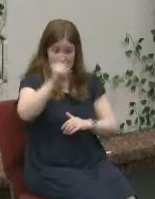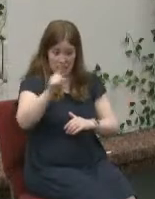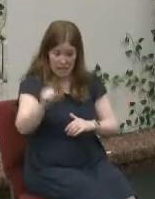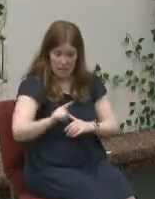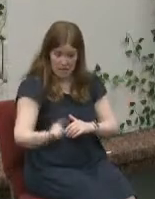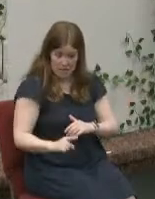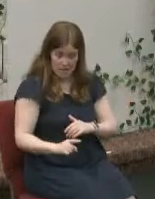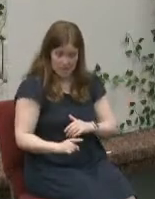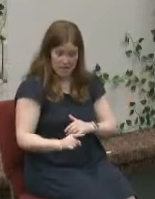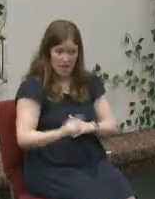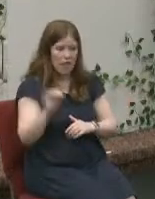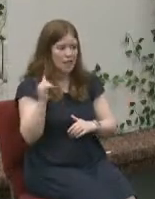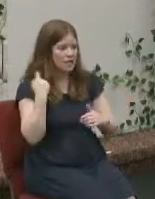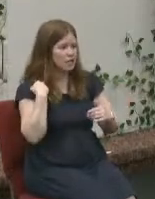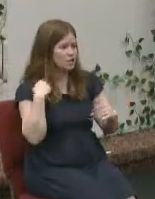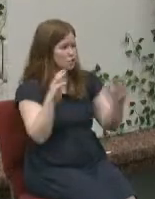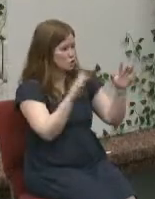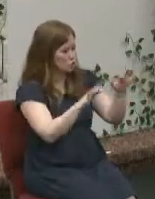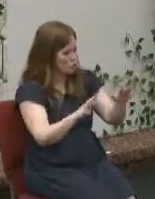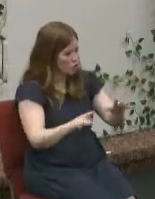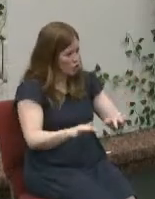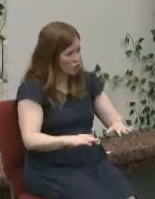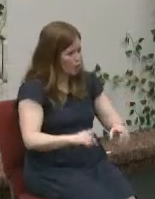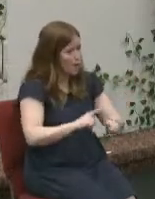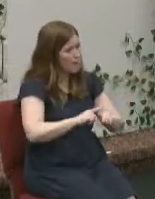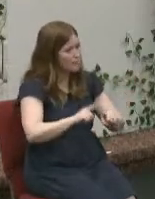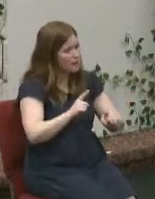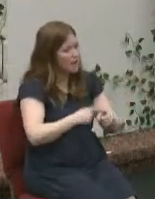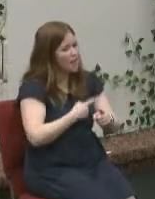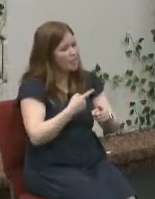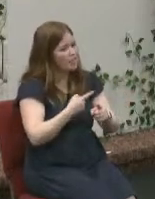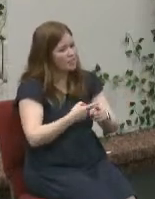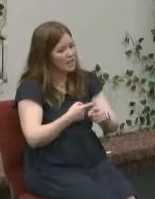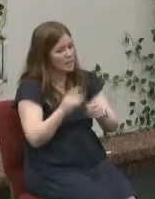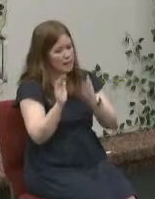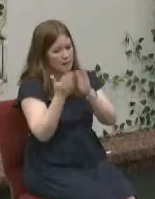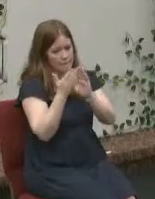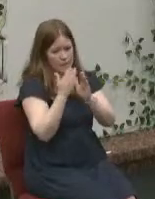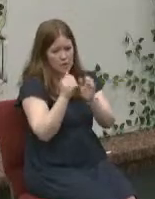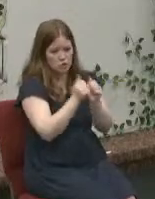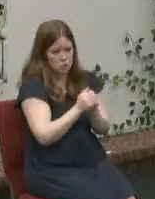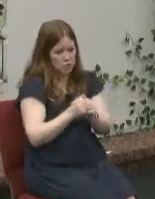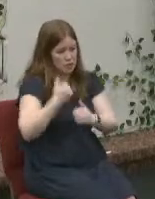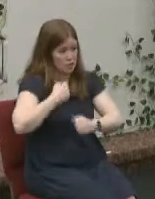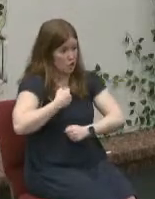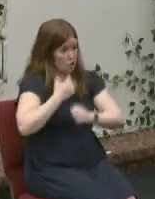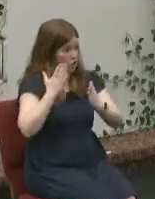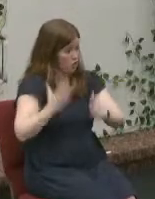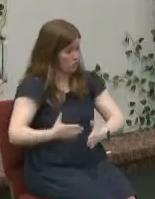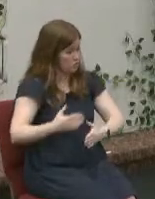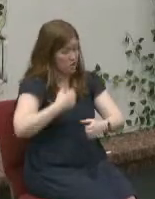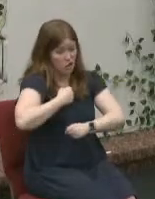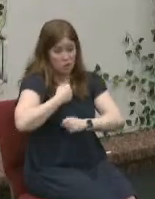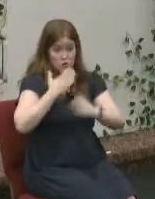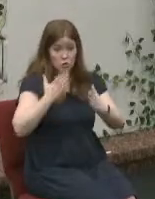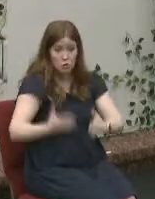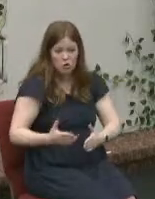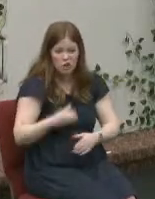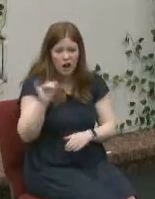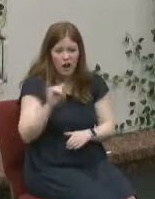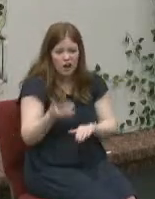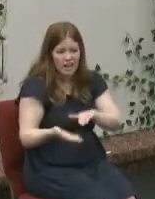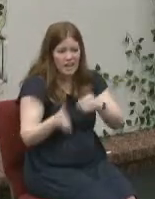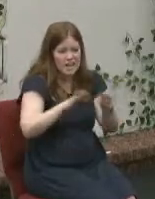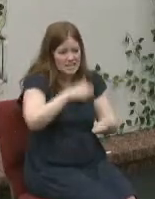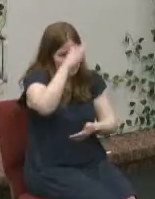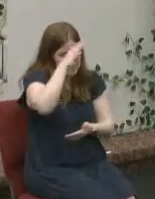like snow but then it compares to the guards you know what the guards are like like dead men